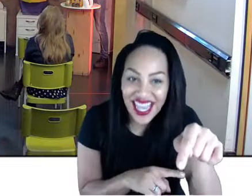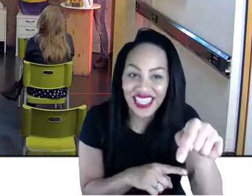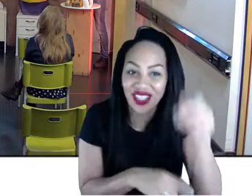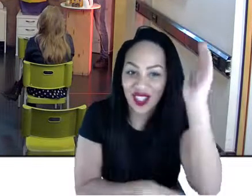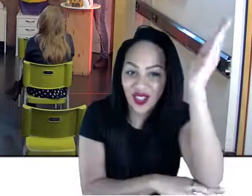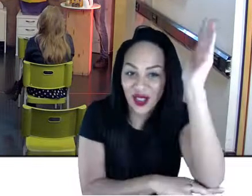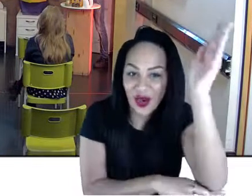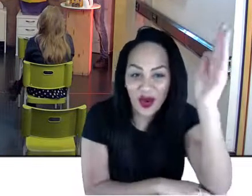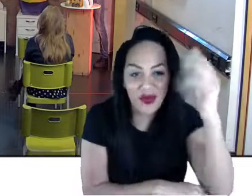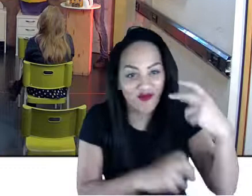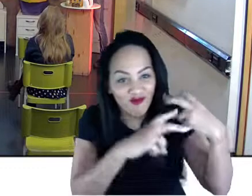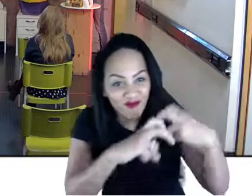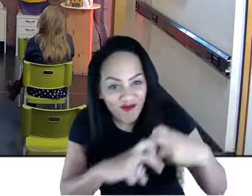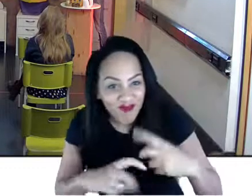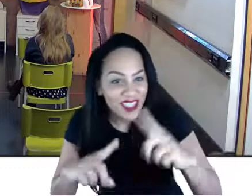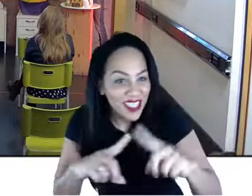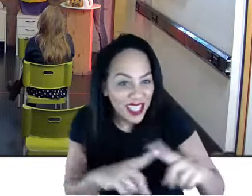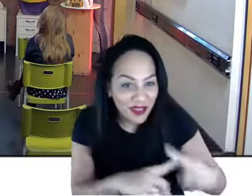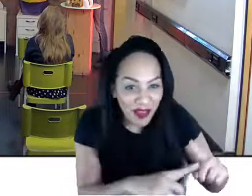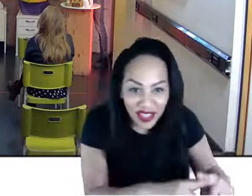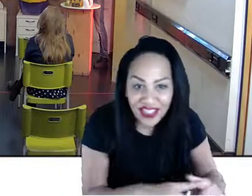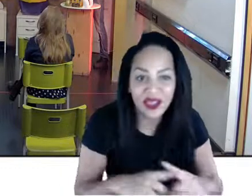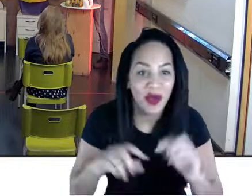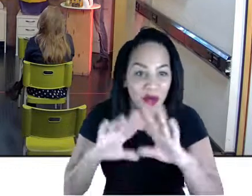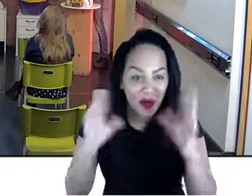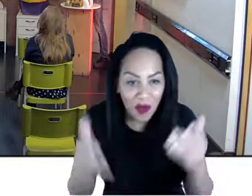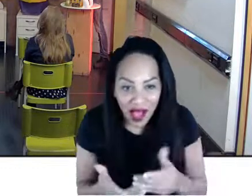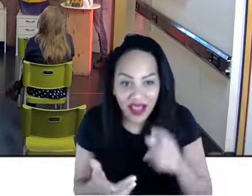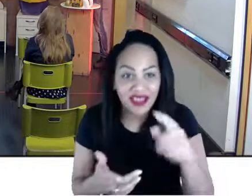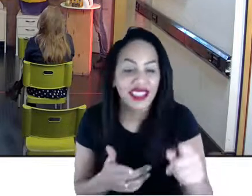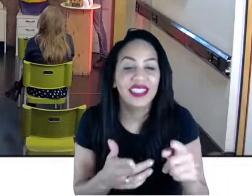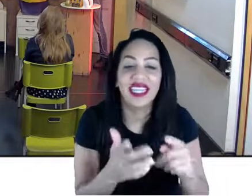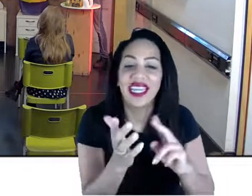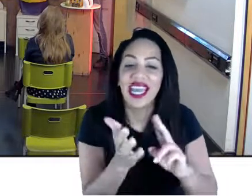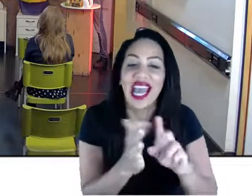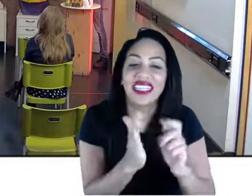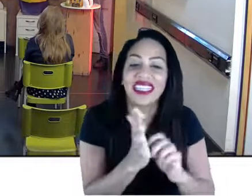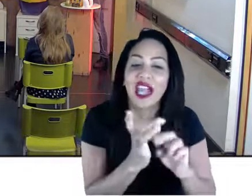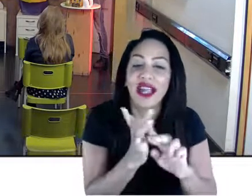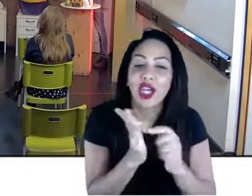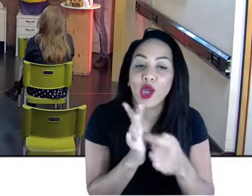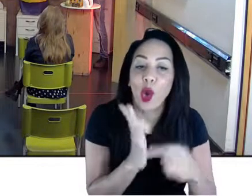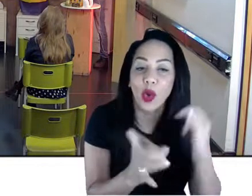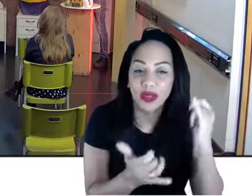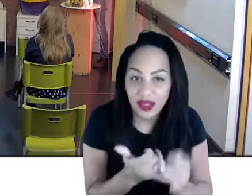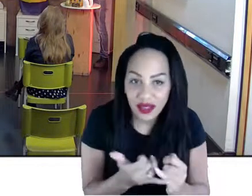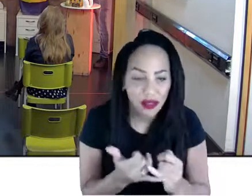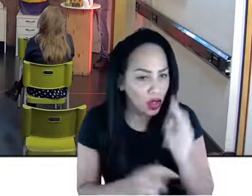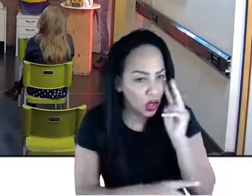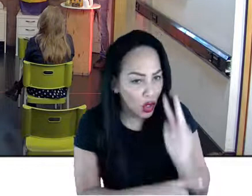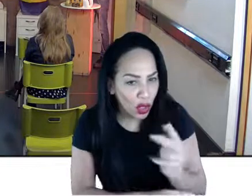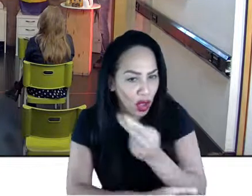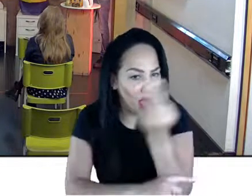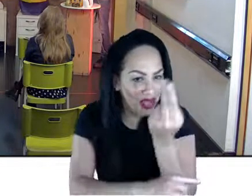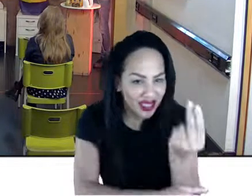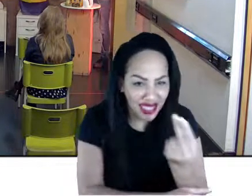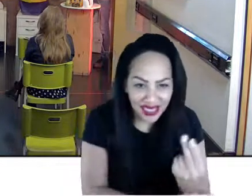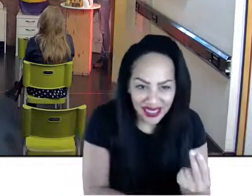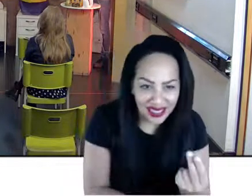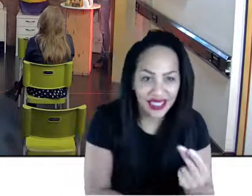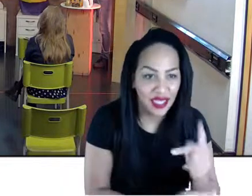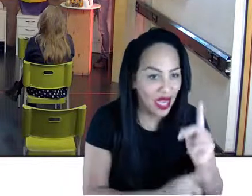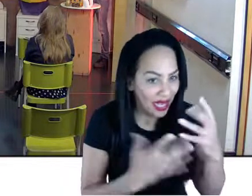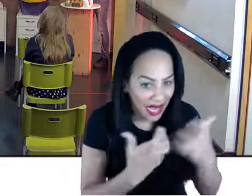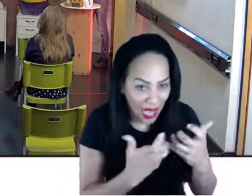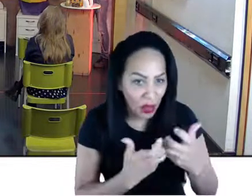technologists Derek and Noughts have spent the last few months exploring the NFT art scene to understand the ways artists, old and new, are using them as expressions of creativity.